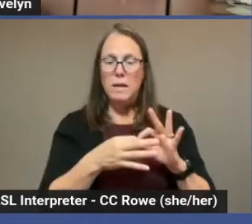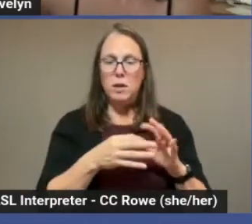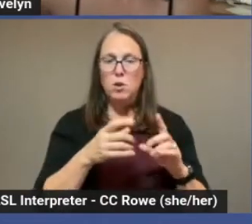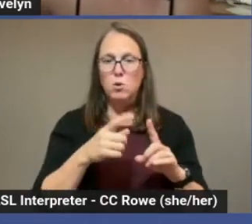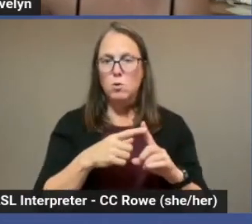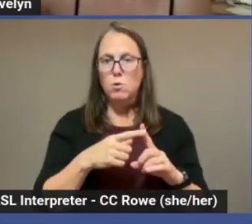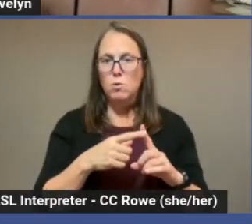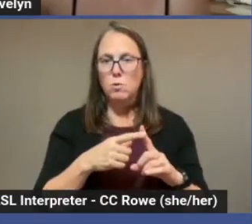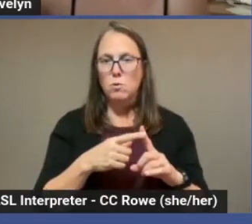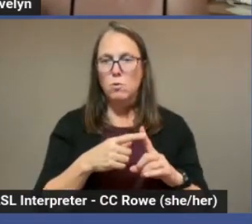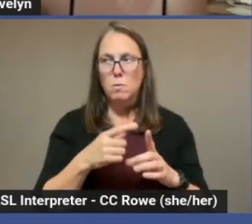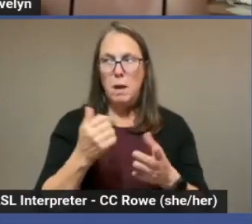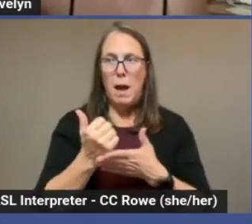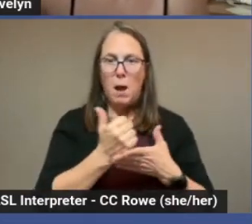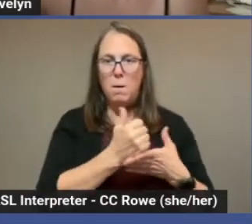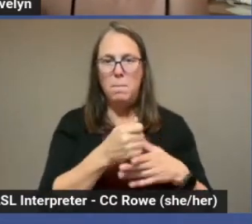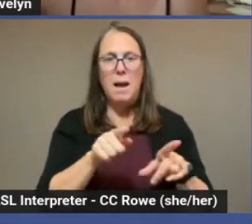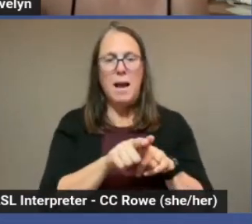as a sex worker.